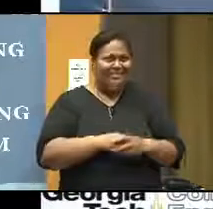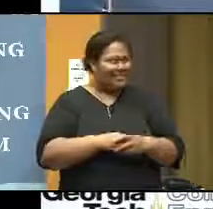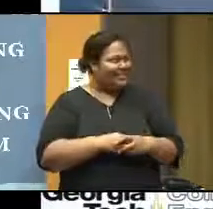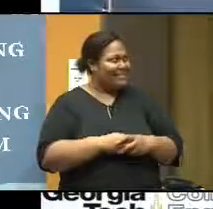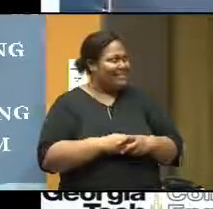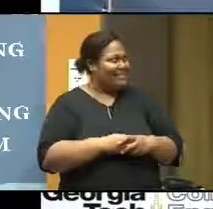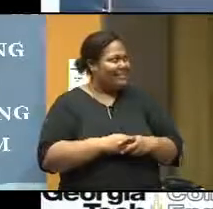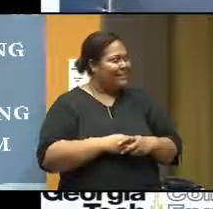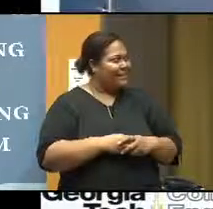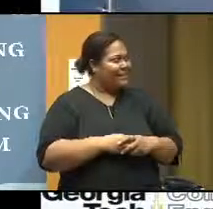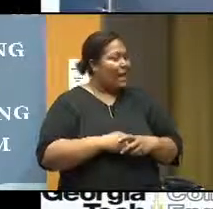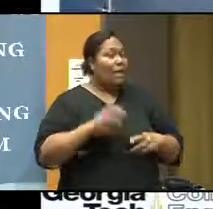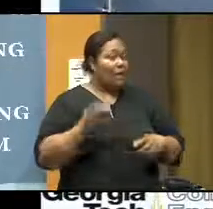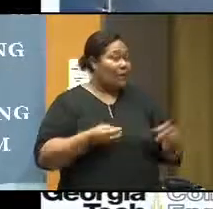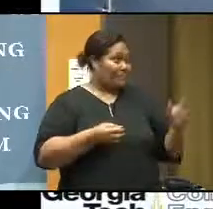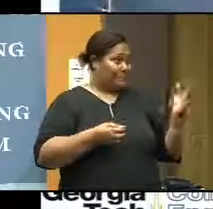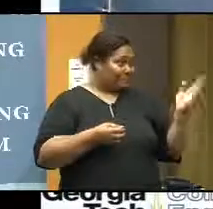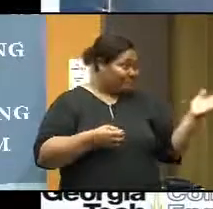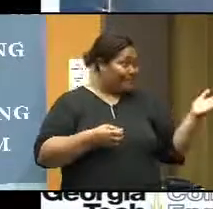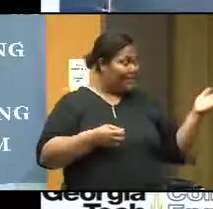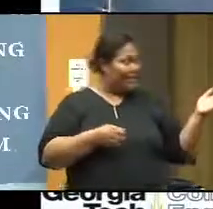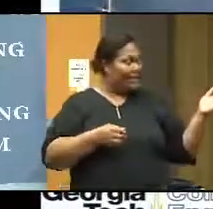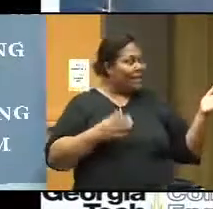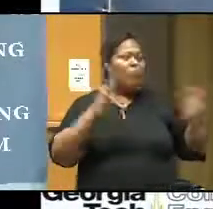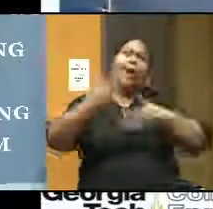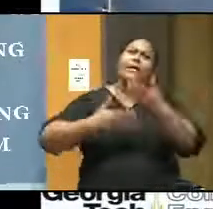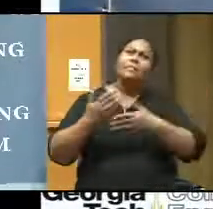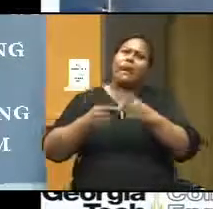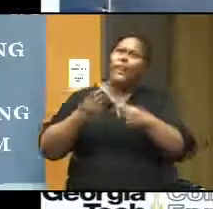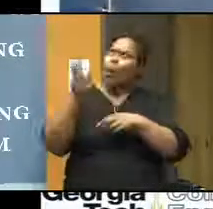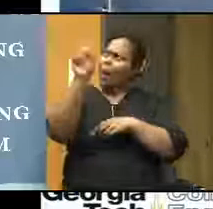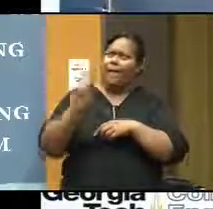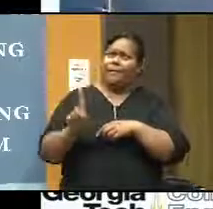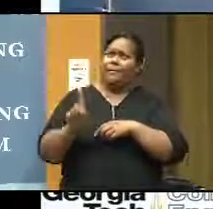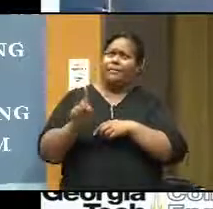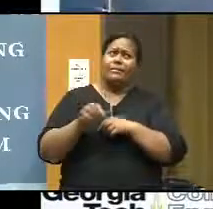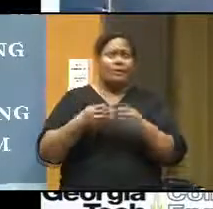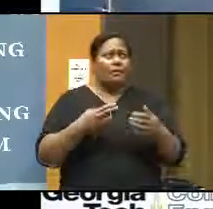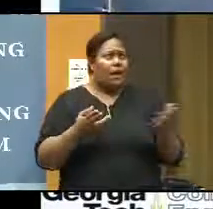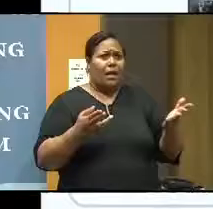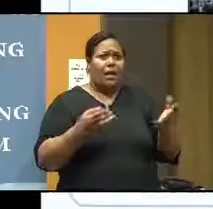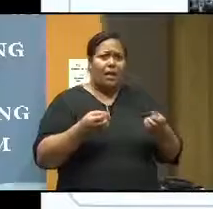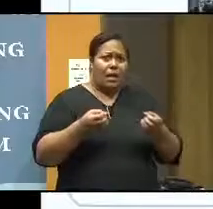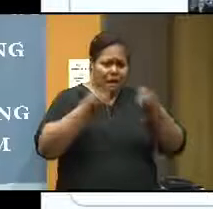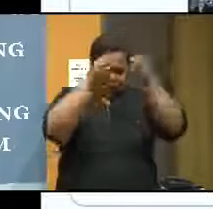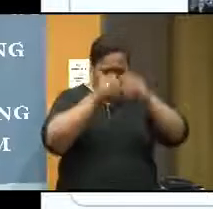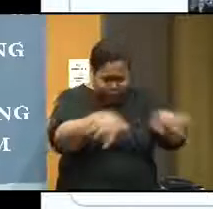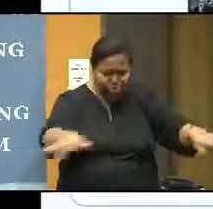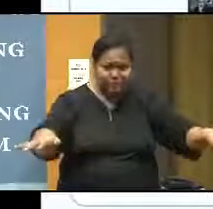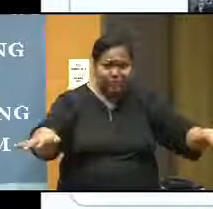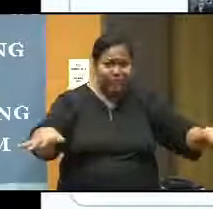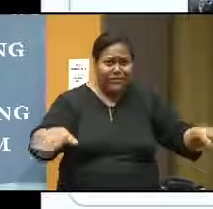Okay. So, in that term, if I explain about the lightnings and then it is humidity, I think that generates